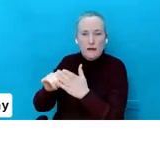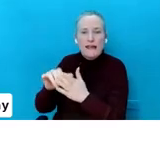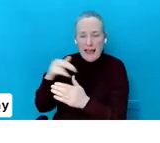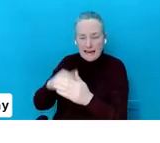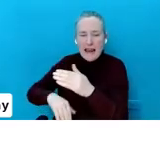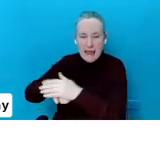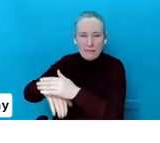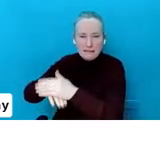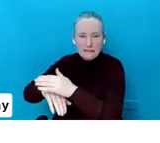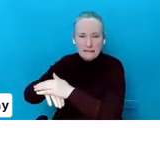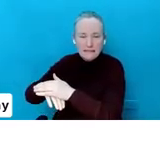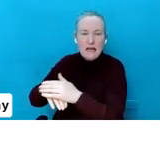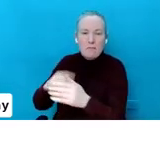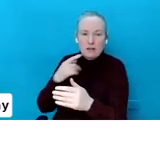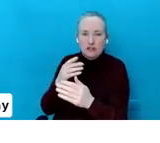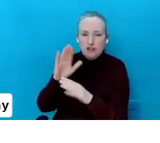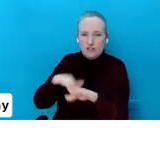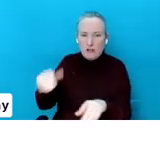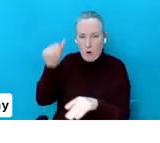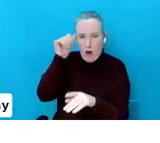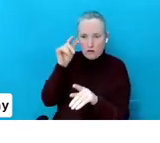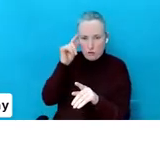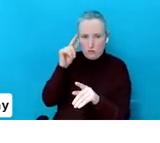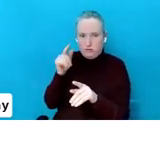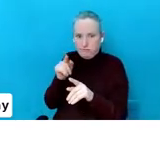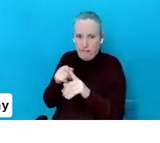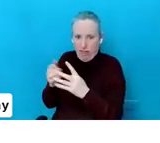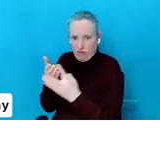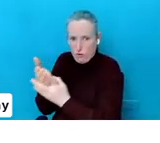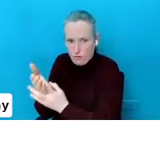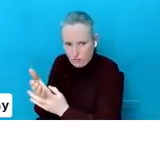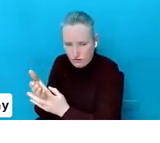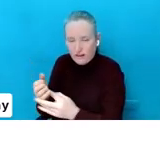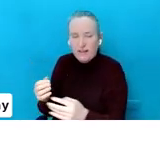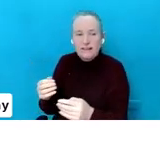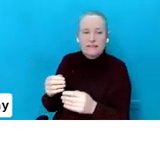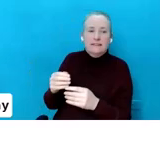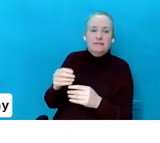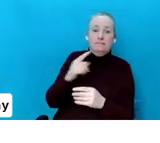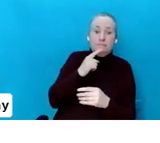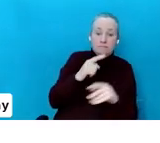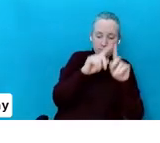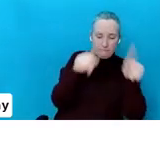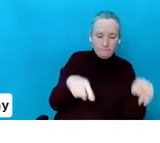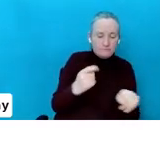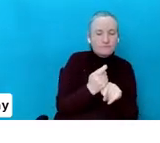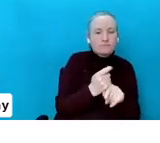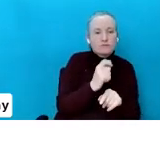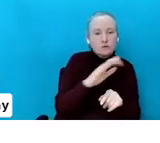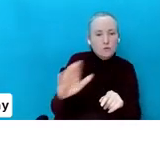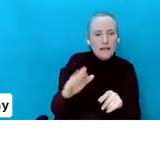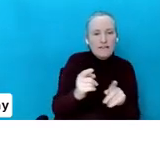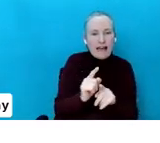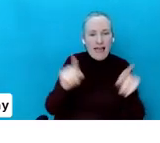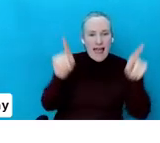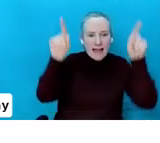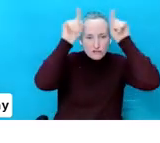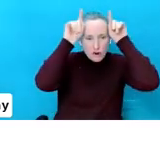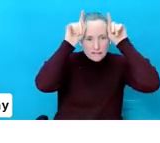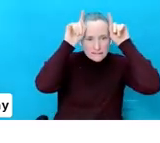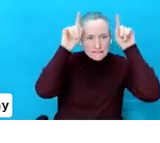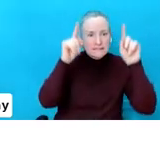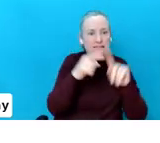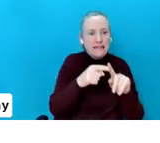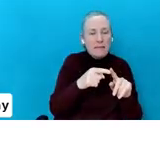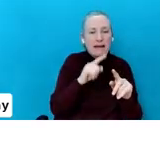kids can get around that. But the screen time tool, if they have an Android device and then you have family link,